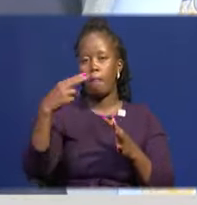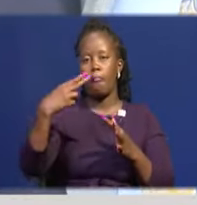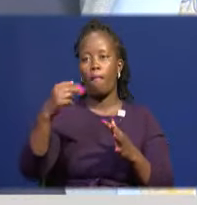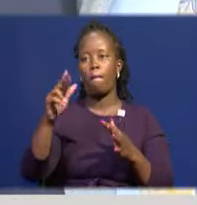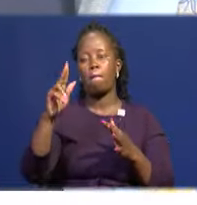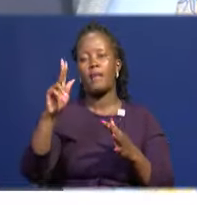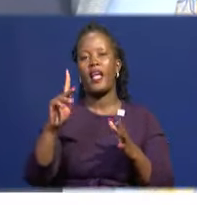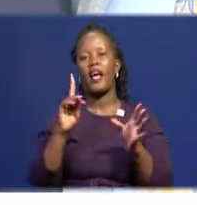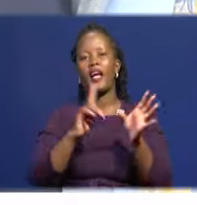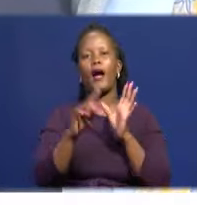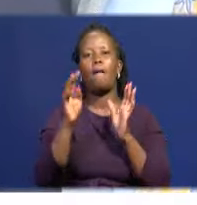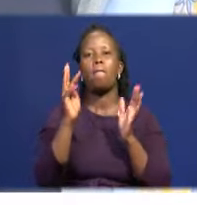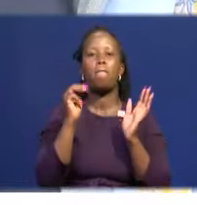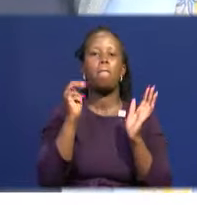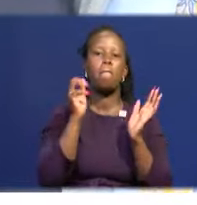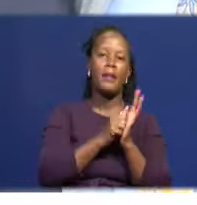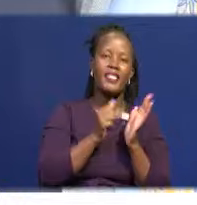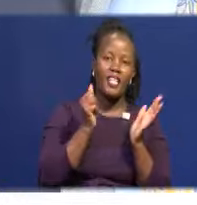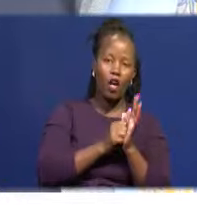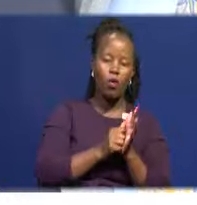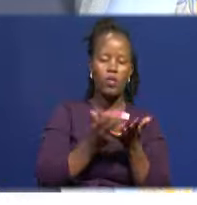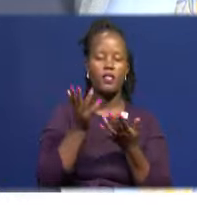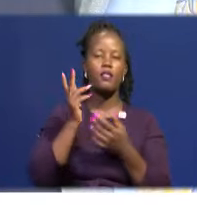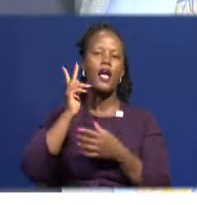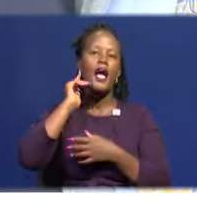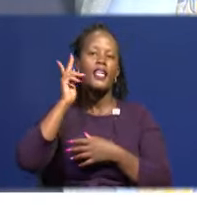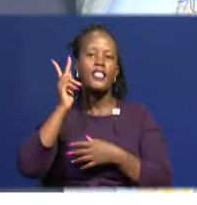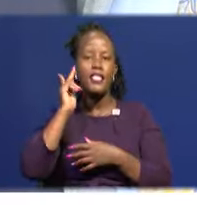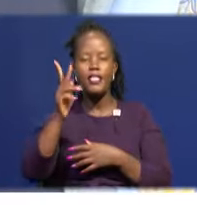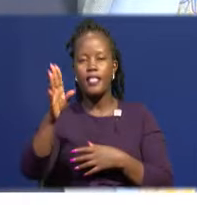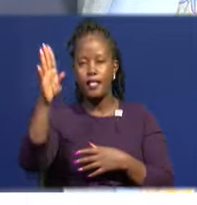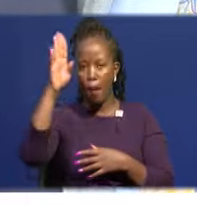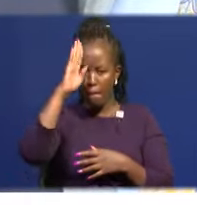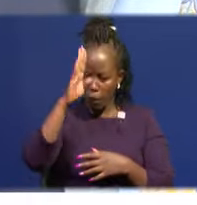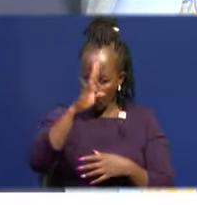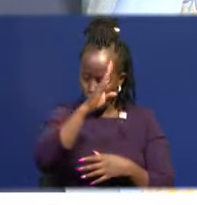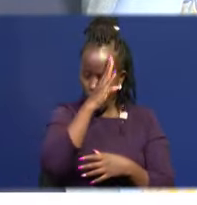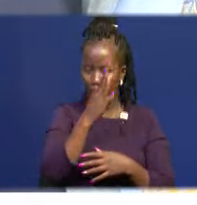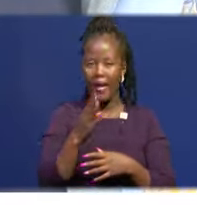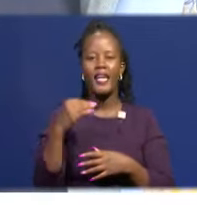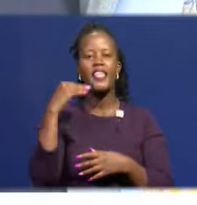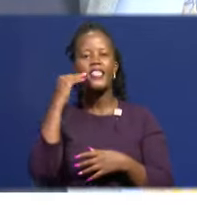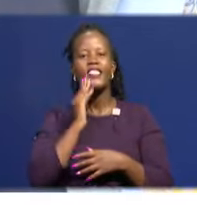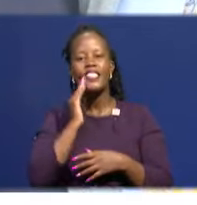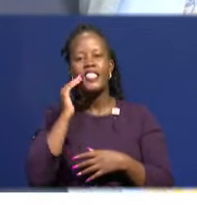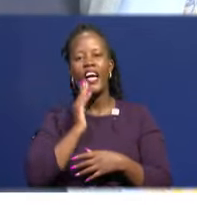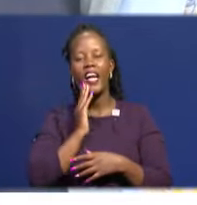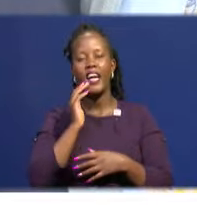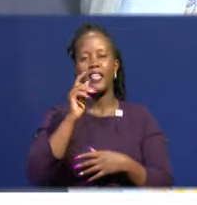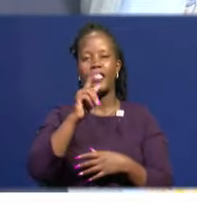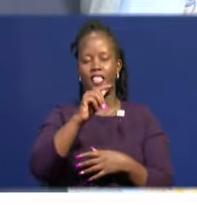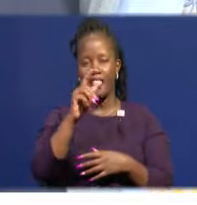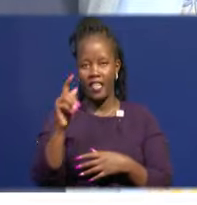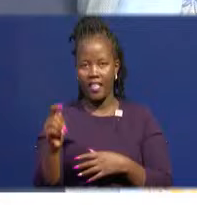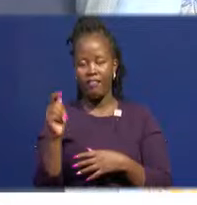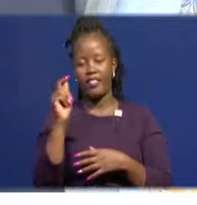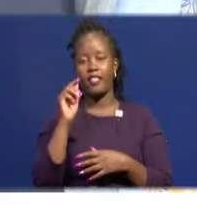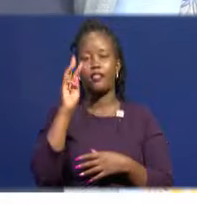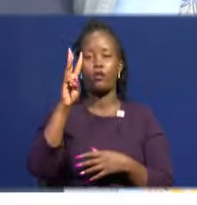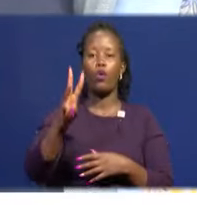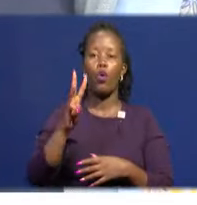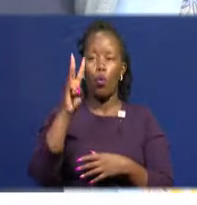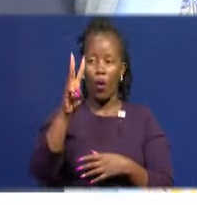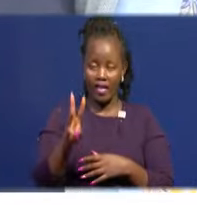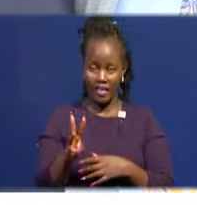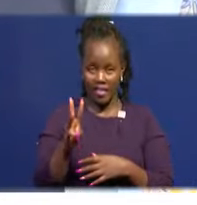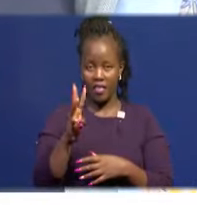Machakos, Kisi, Bungoma, Siaya, Taita Taveta, Wajir, Tanma River,